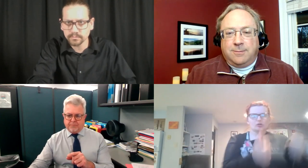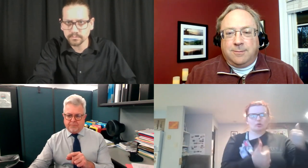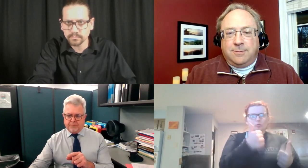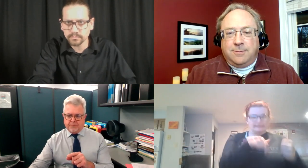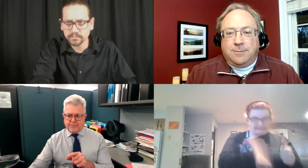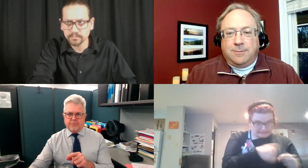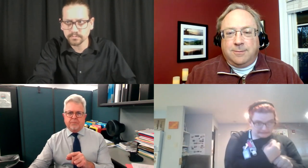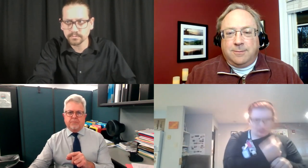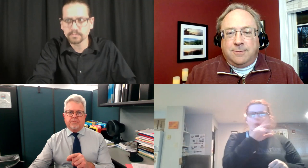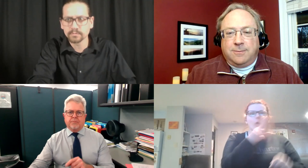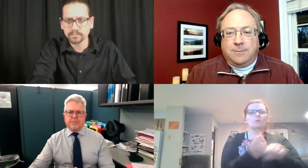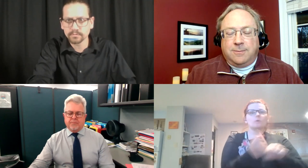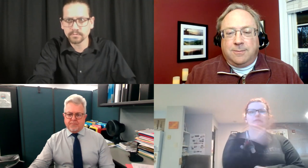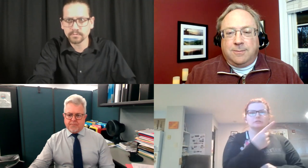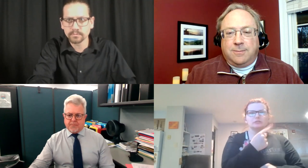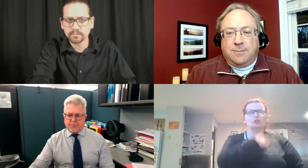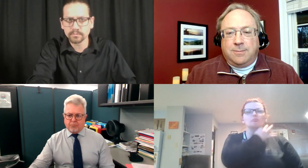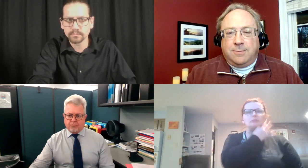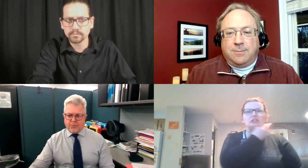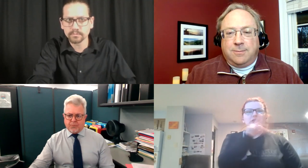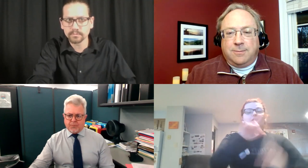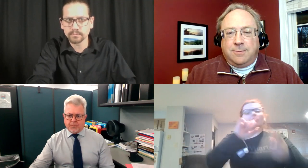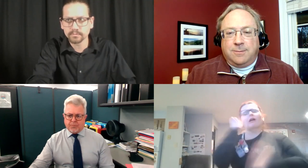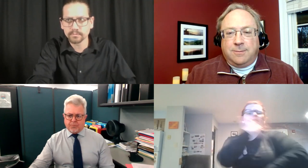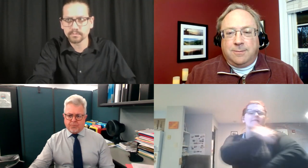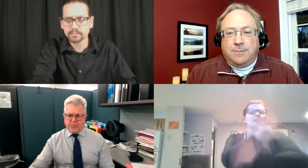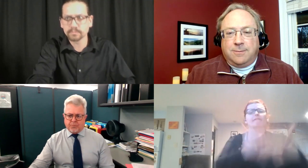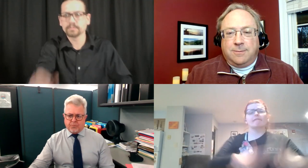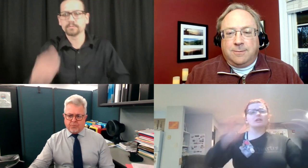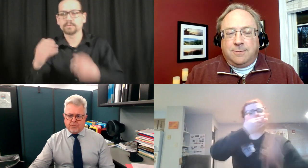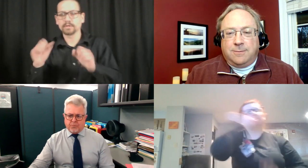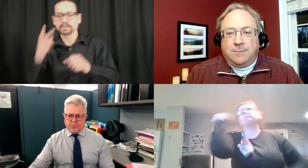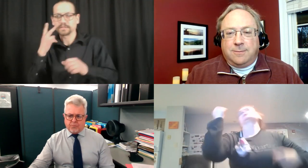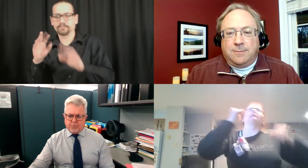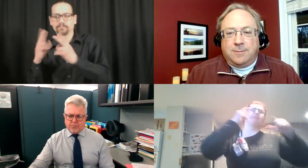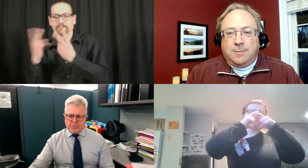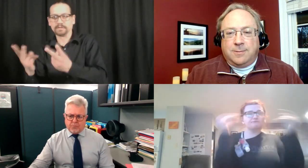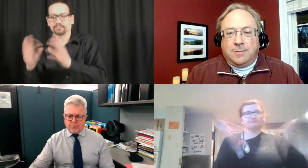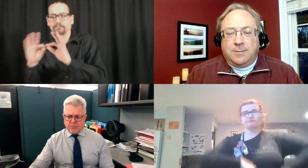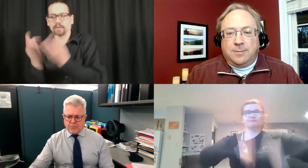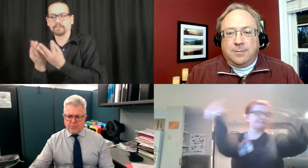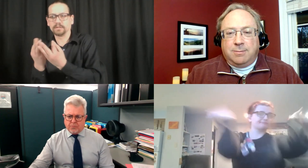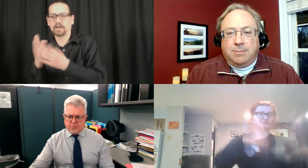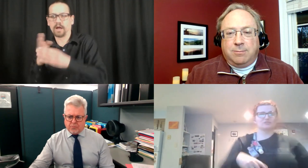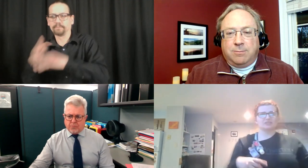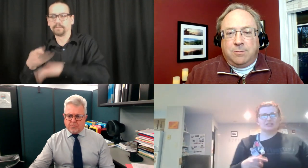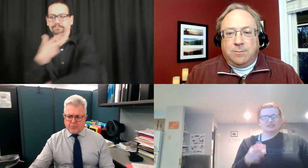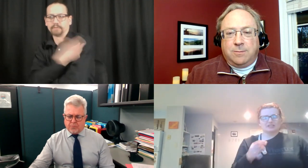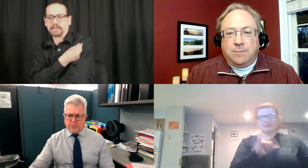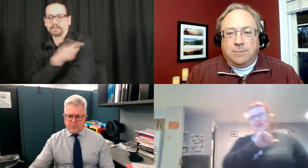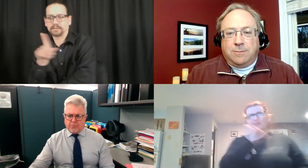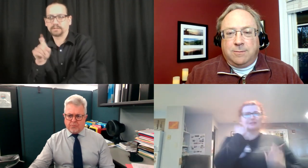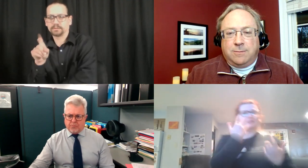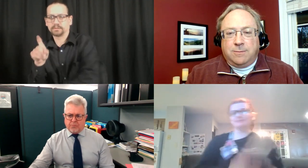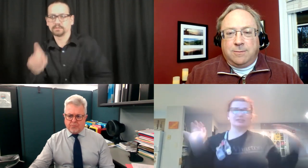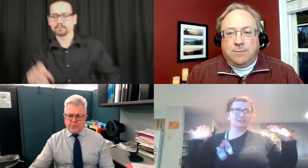Once we get the vaccine, will we still be allowed to go visit people and stuff? What will the restrictions be in terms of us getting together? And